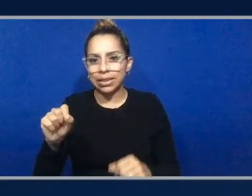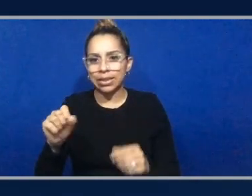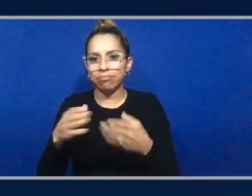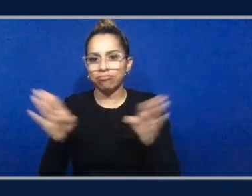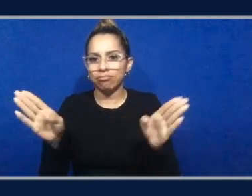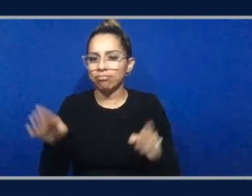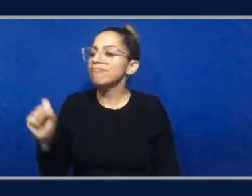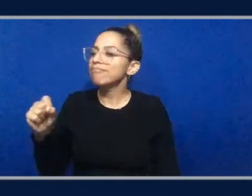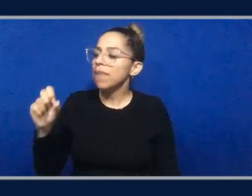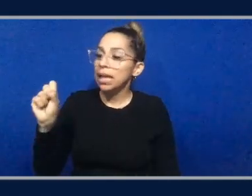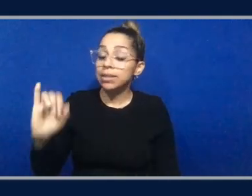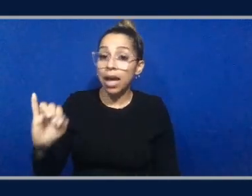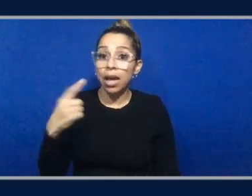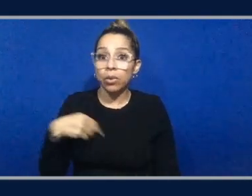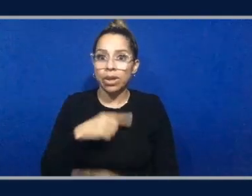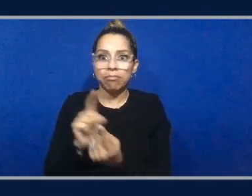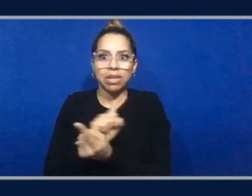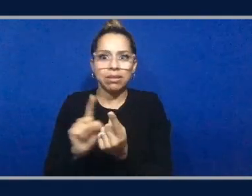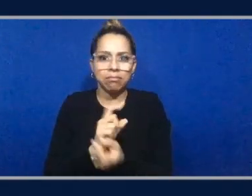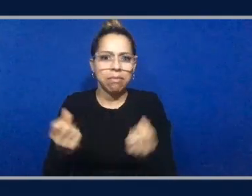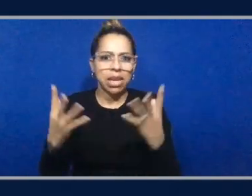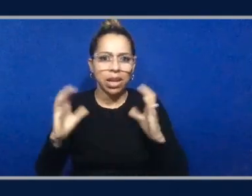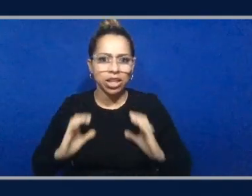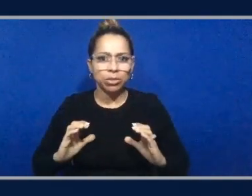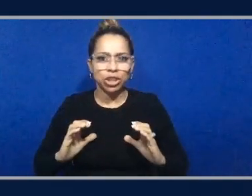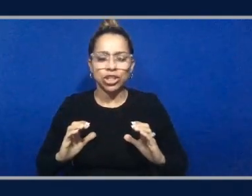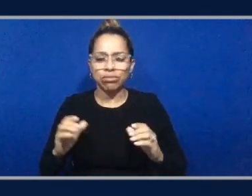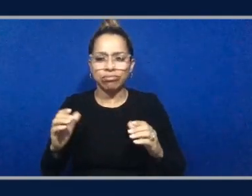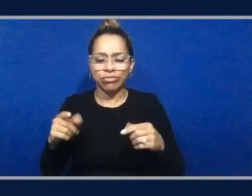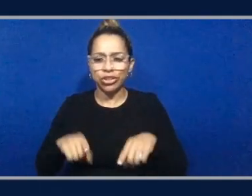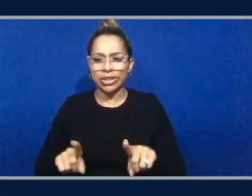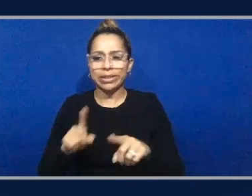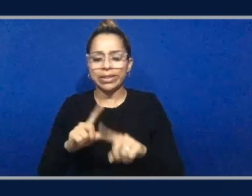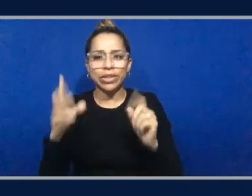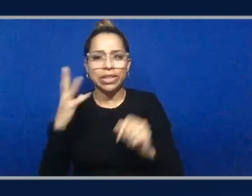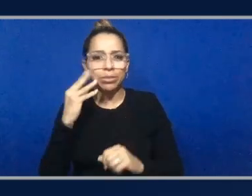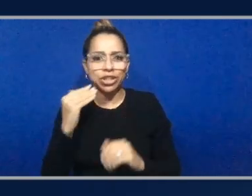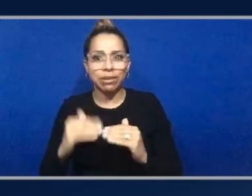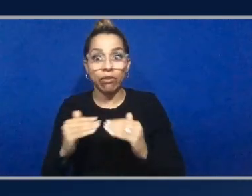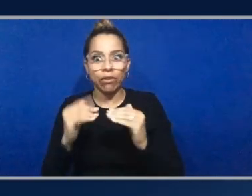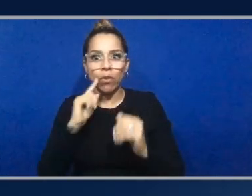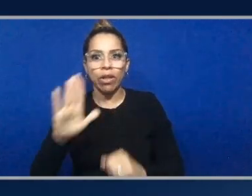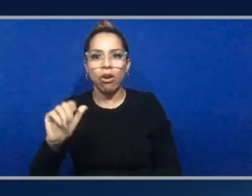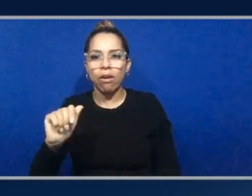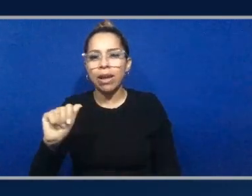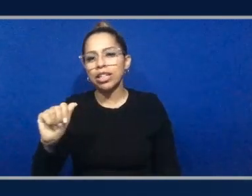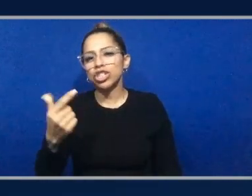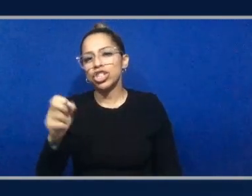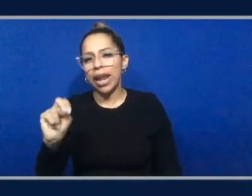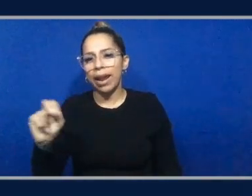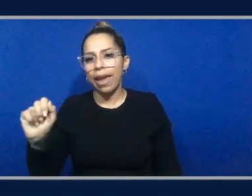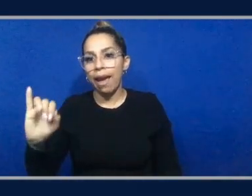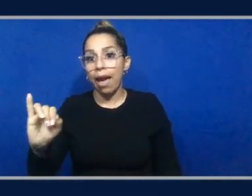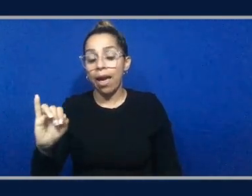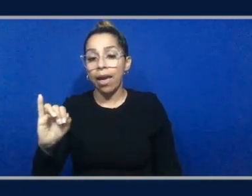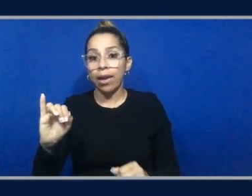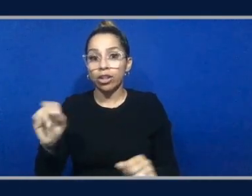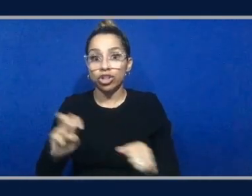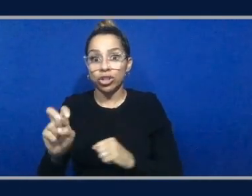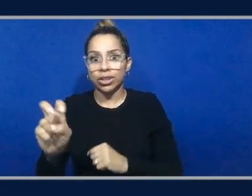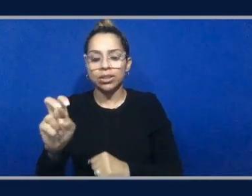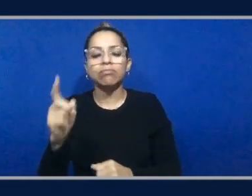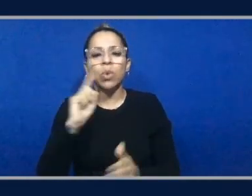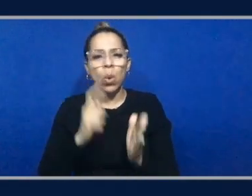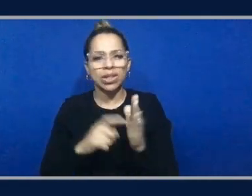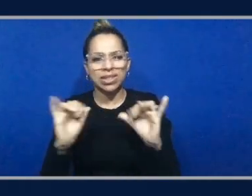different sort of stages of their sort of Gen.AI journey, and we found sort of a common problem. We kept recreating the same types of agents, the same